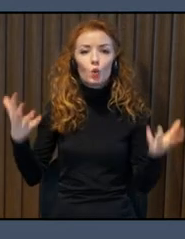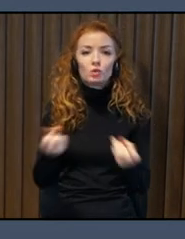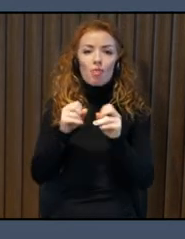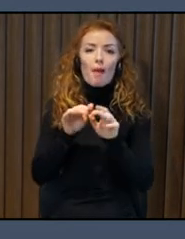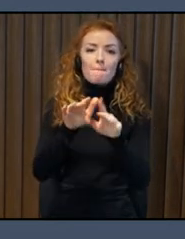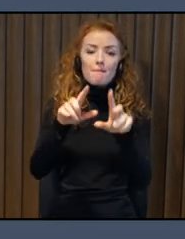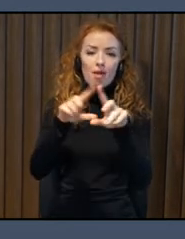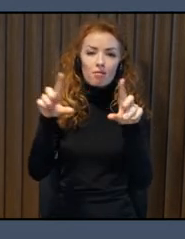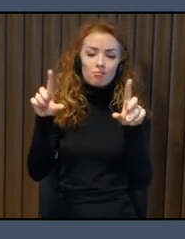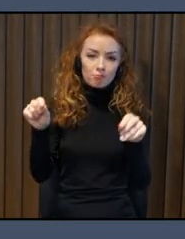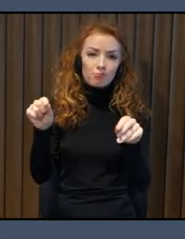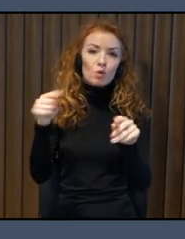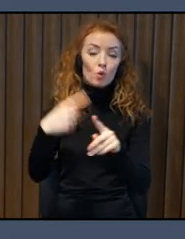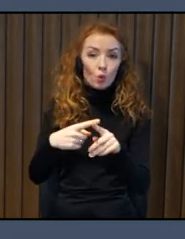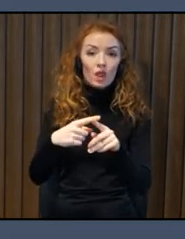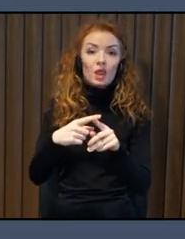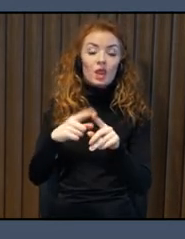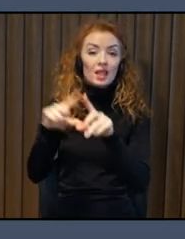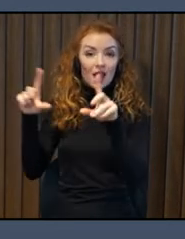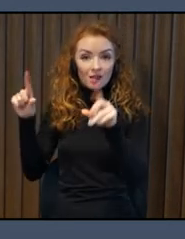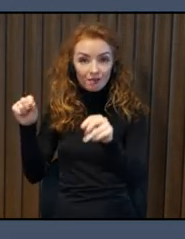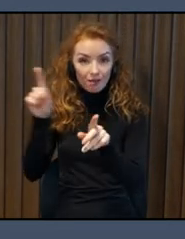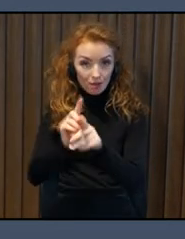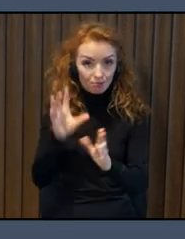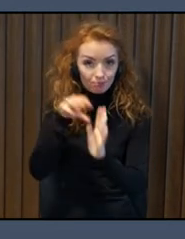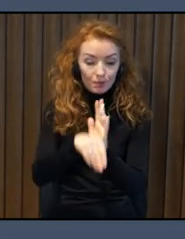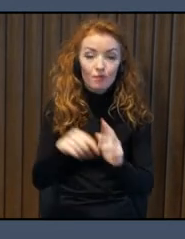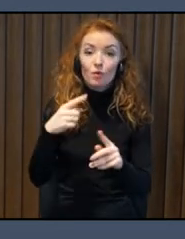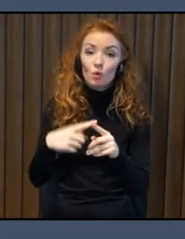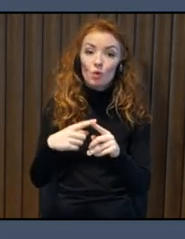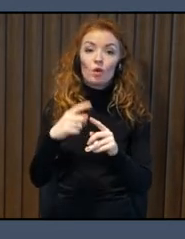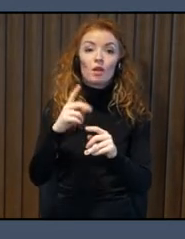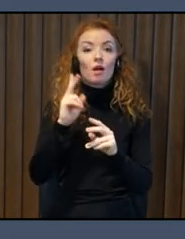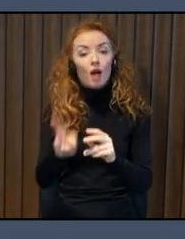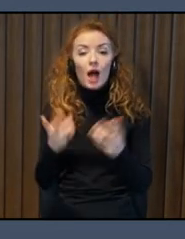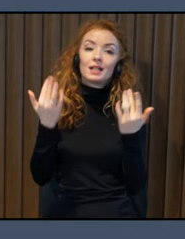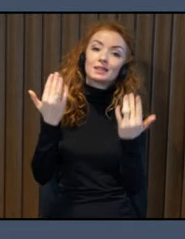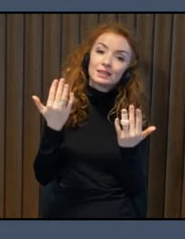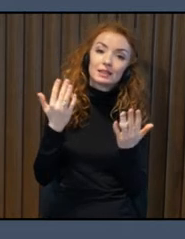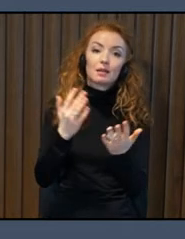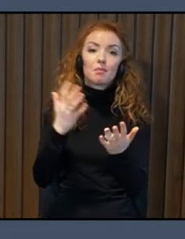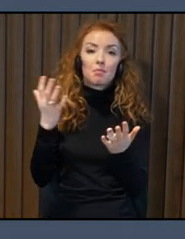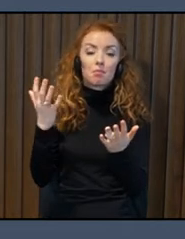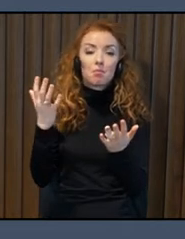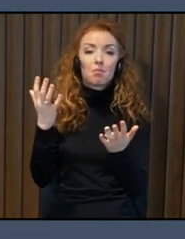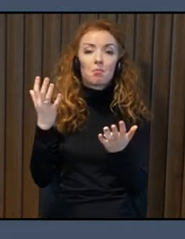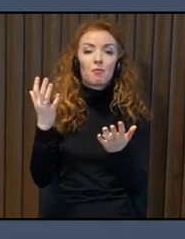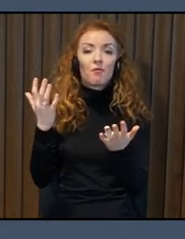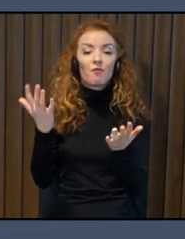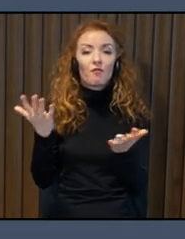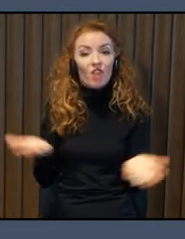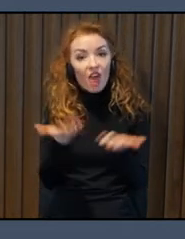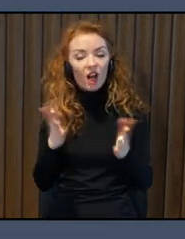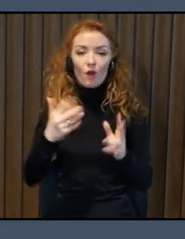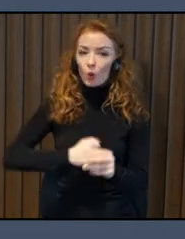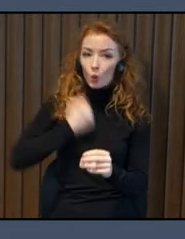The map is available for everyone online and it also has a program that is included in the map that reads the map content out